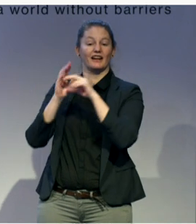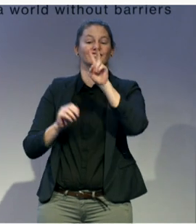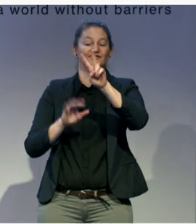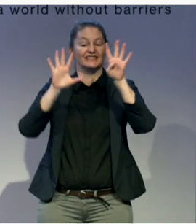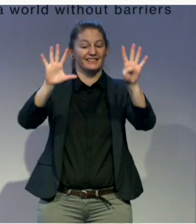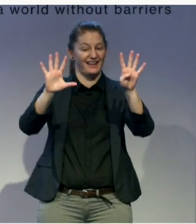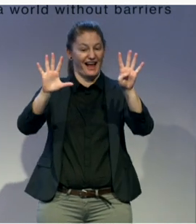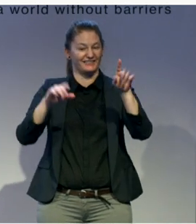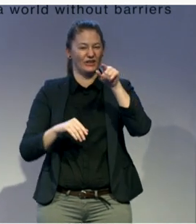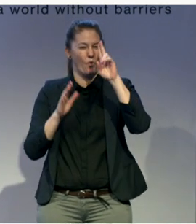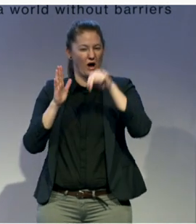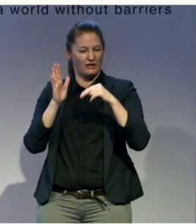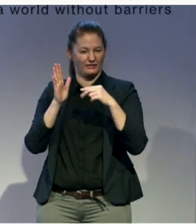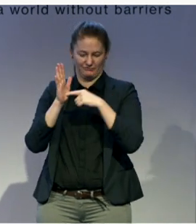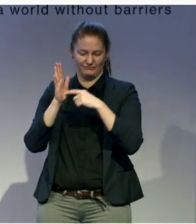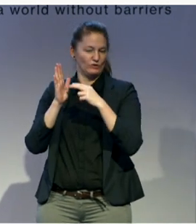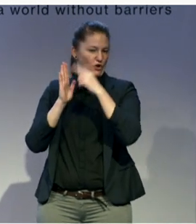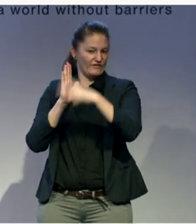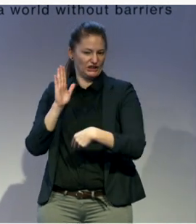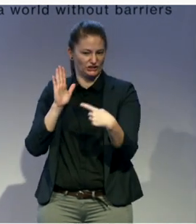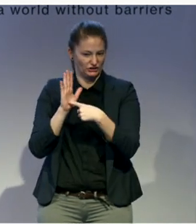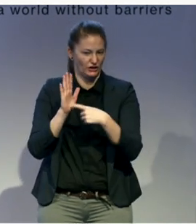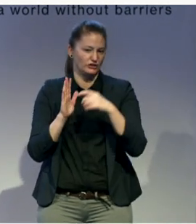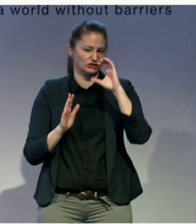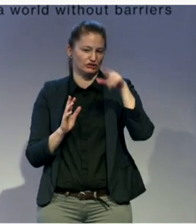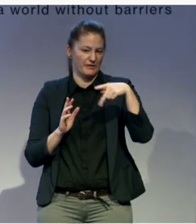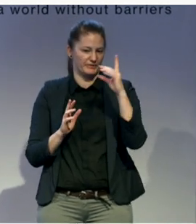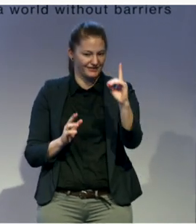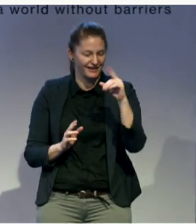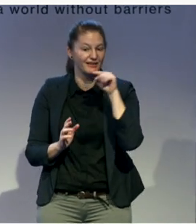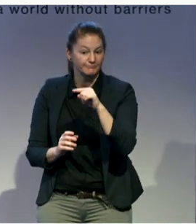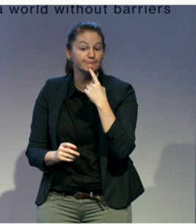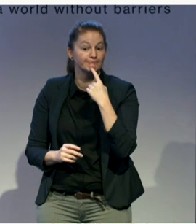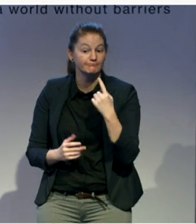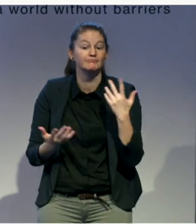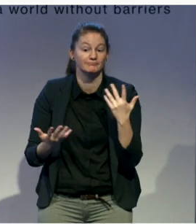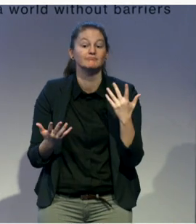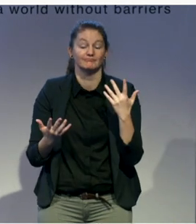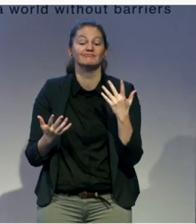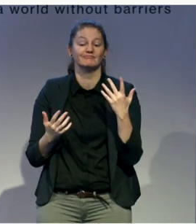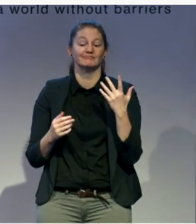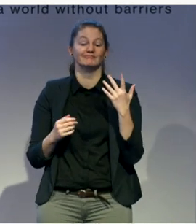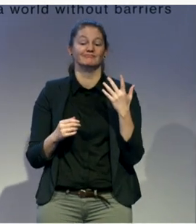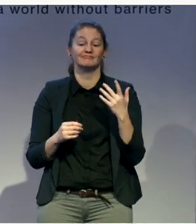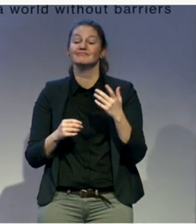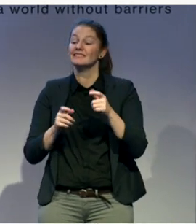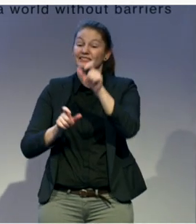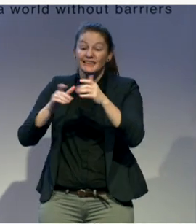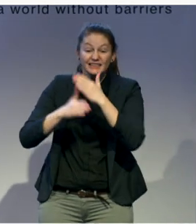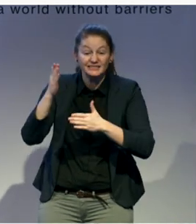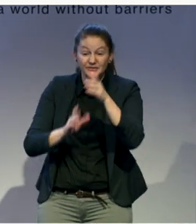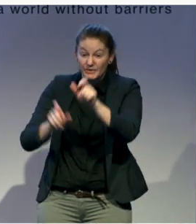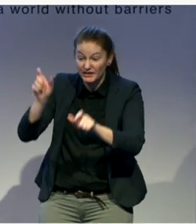And engaged citizenship is a cornerstone for a healthy, functioning government. Specifically related to the rights of people with disabilities, political